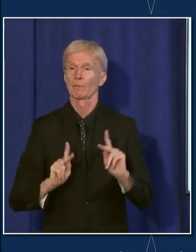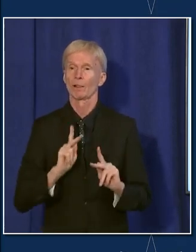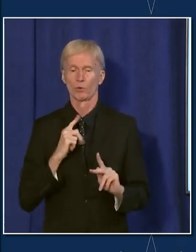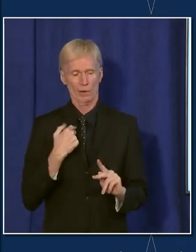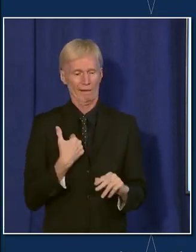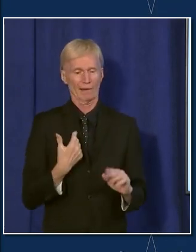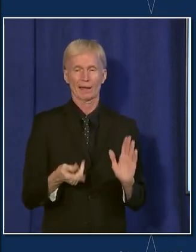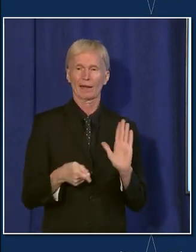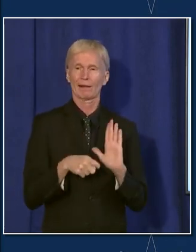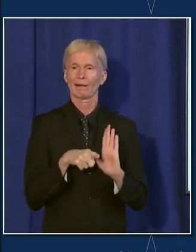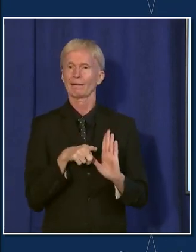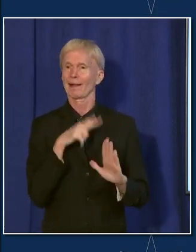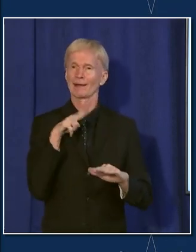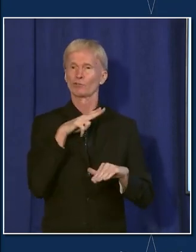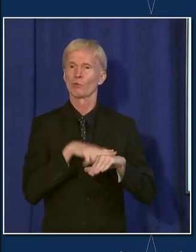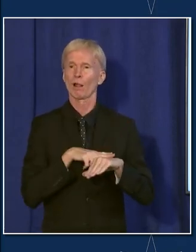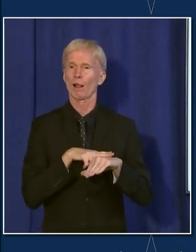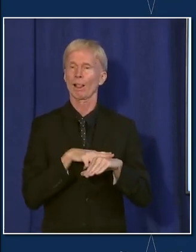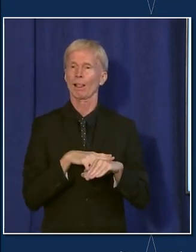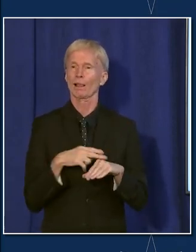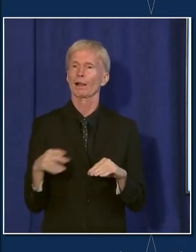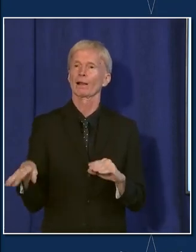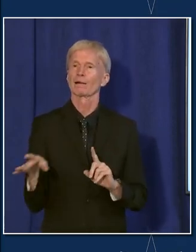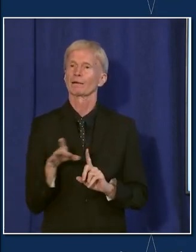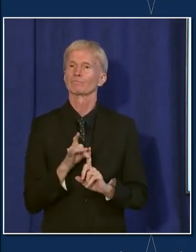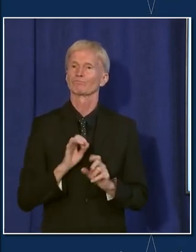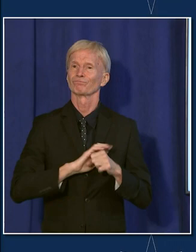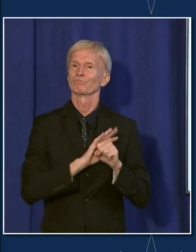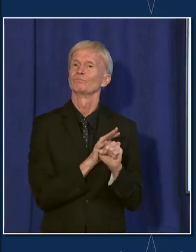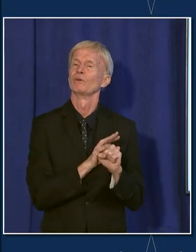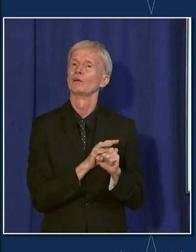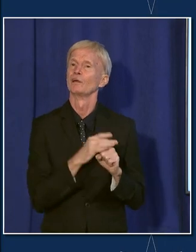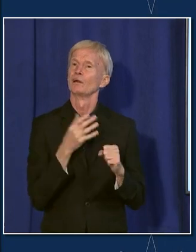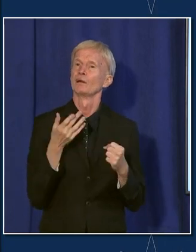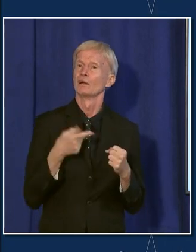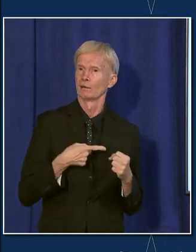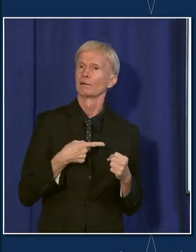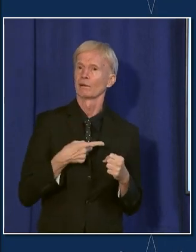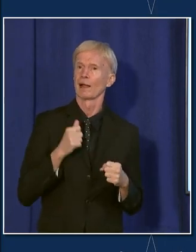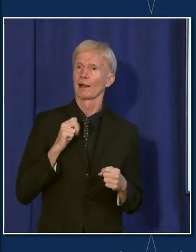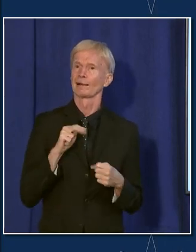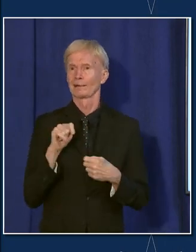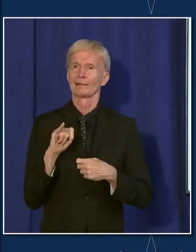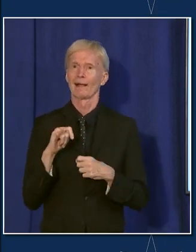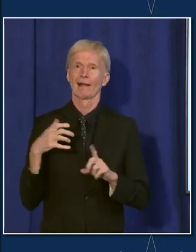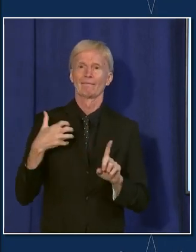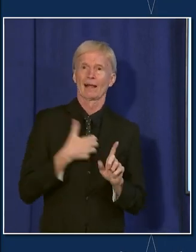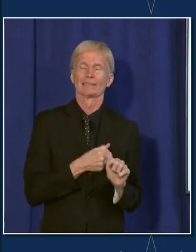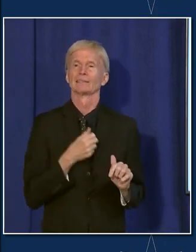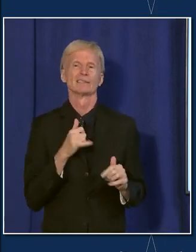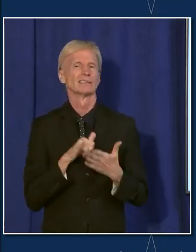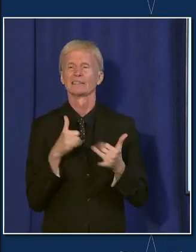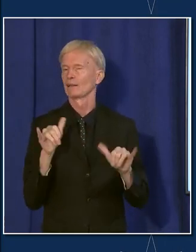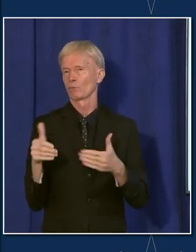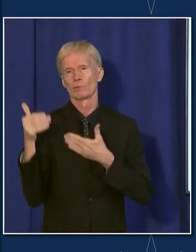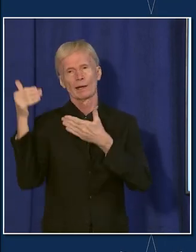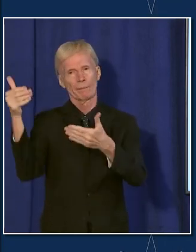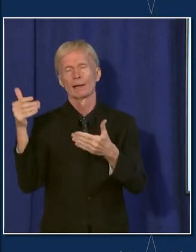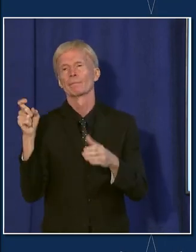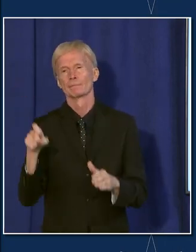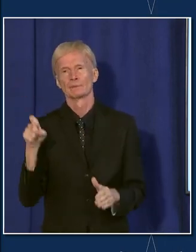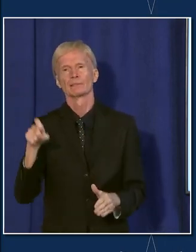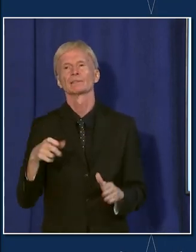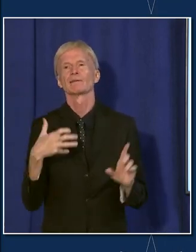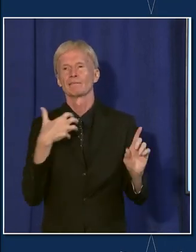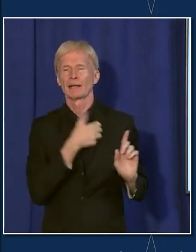infection and a vaccine probably are among the most protected of everybody. So that recommendation is still very much there.